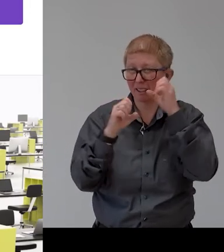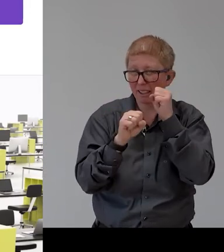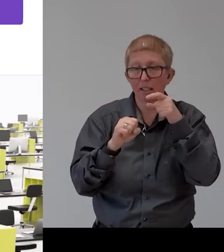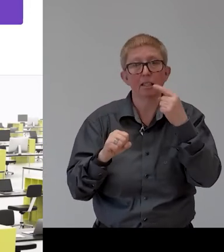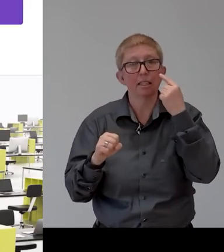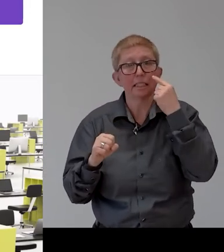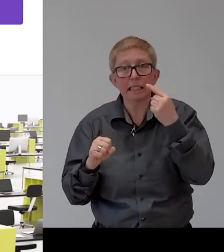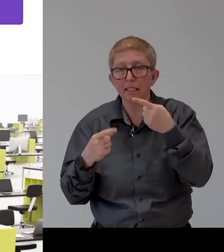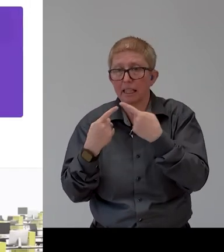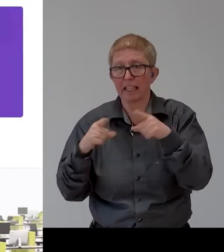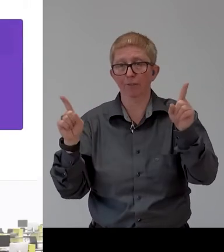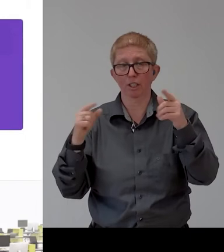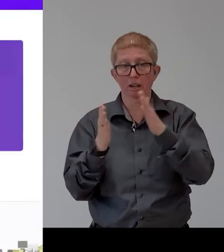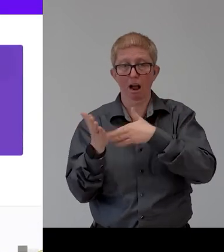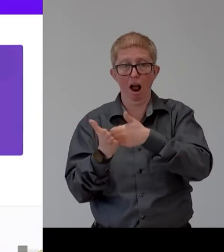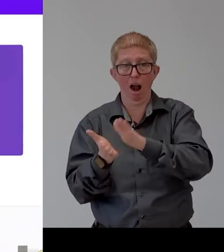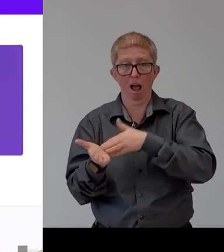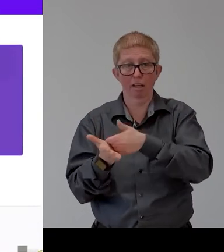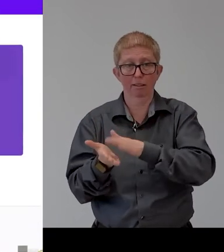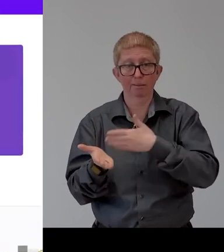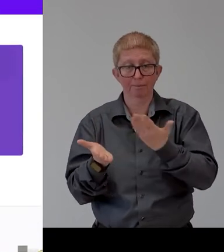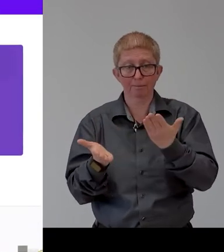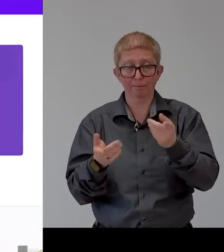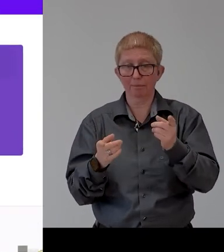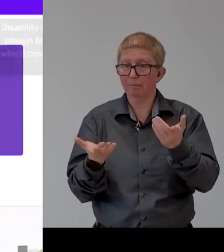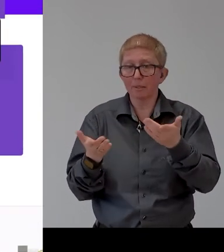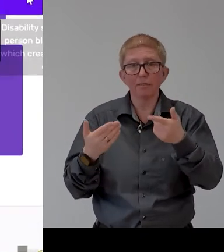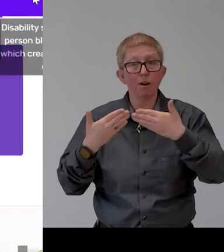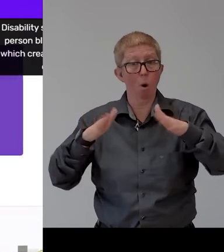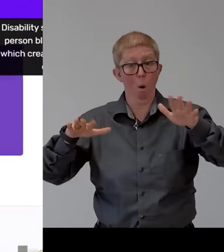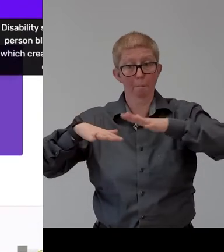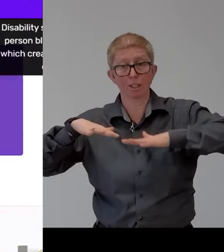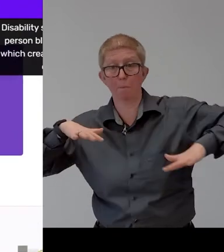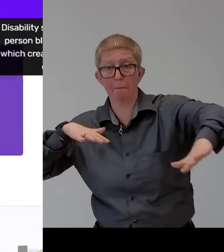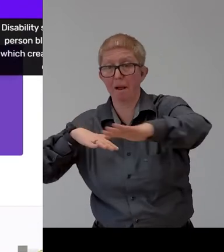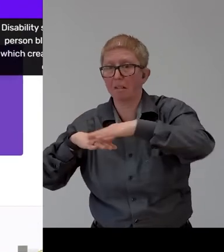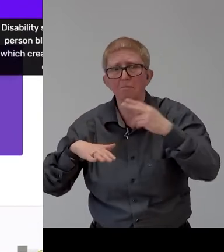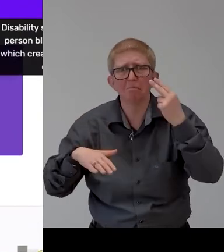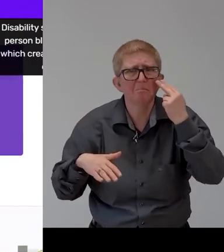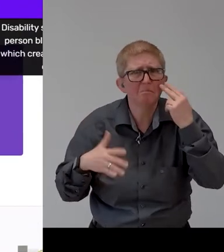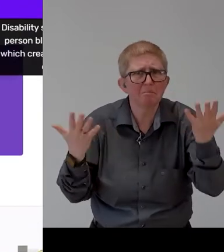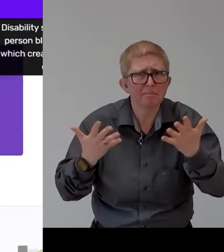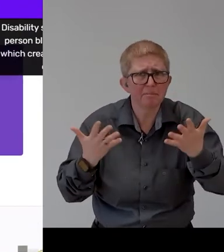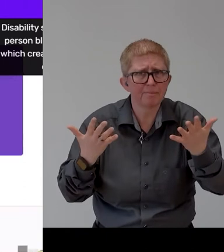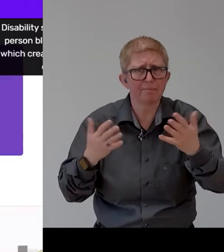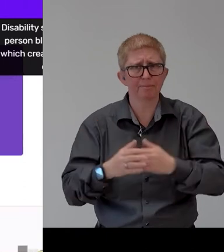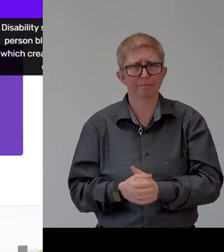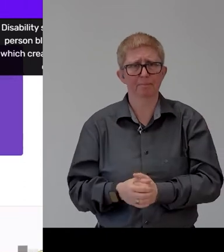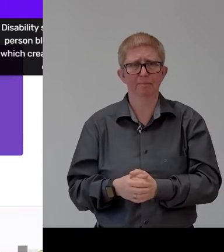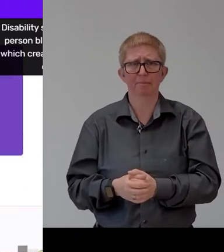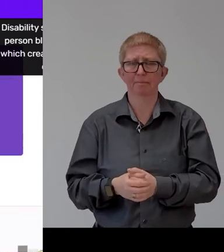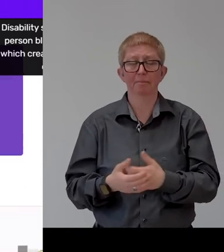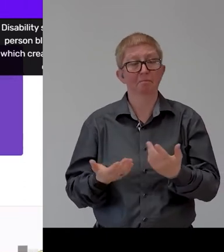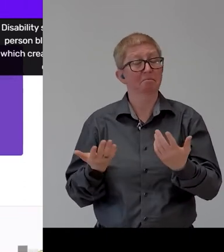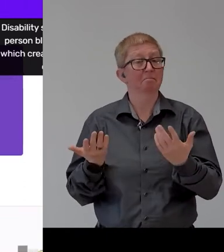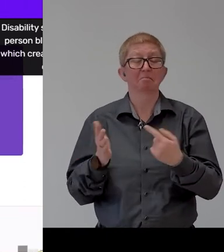you have here a very big open space let's see how it looks when uh the uh visually uh a vision disability is